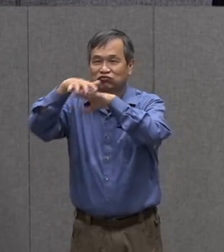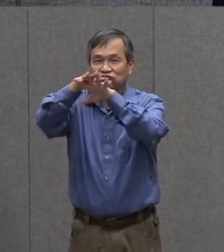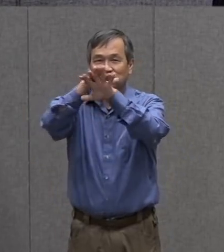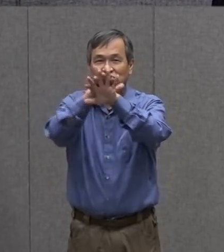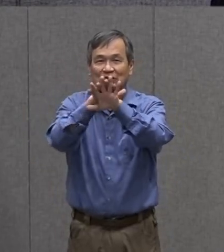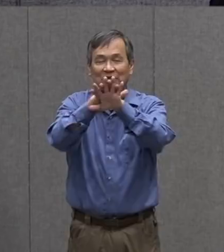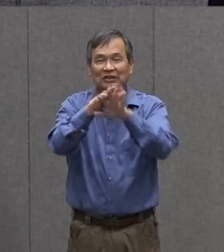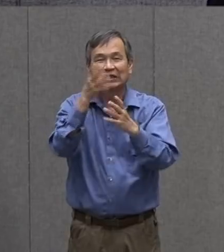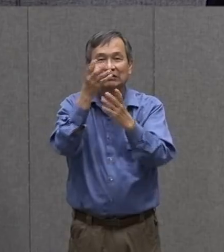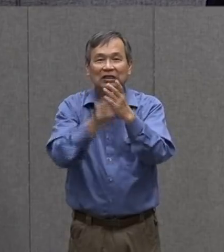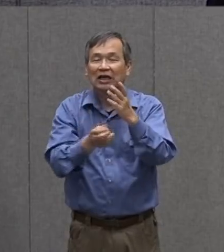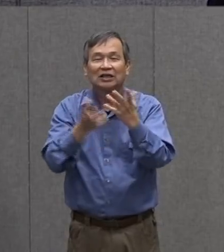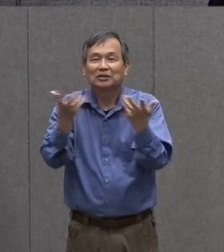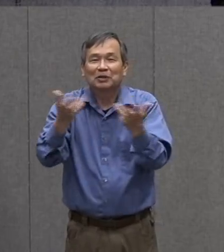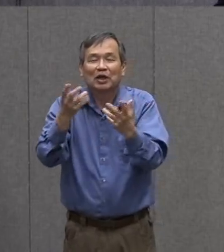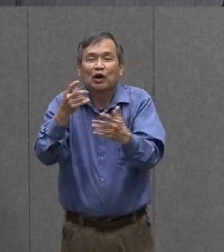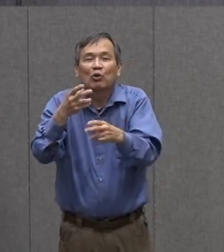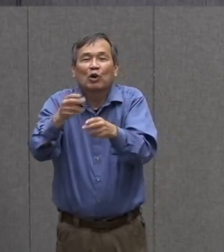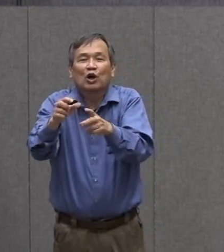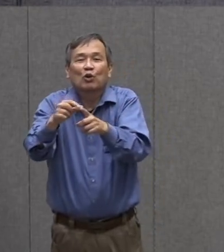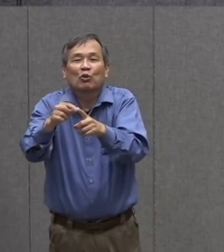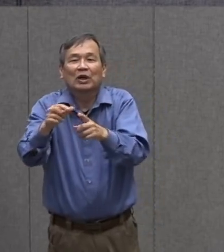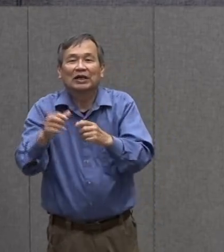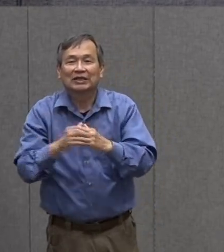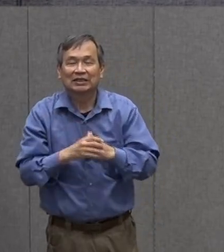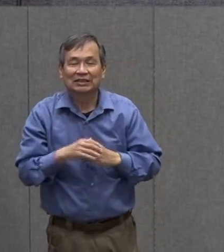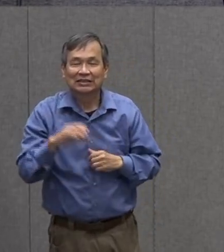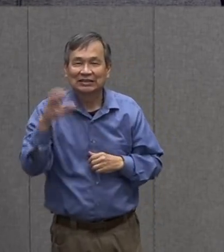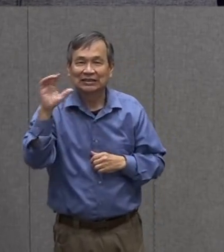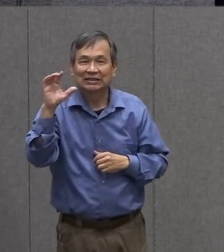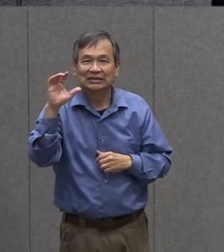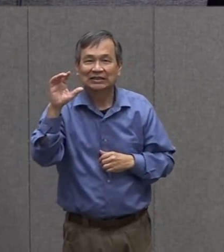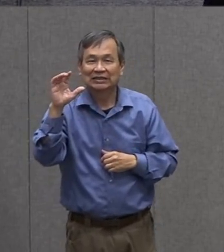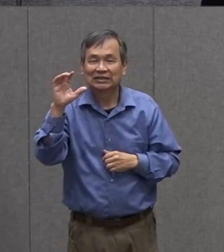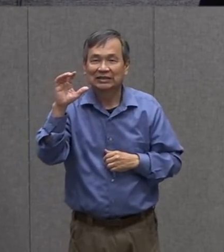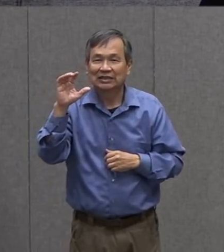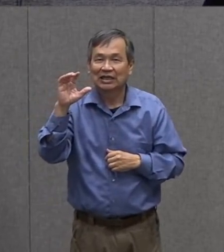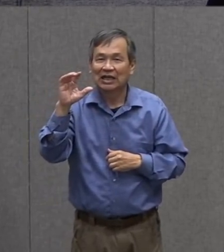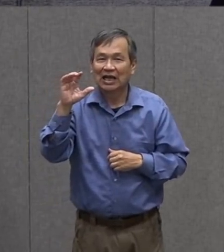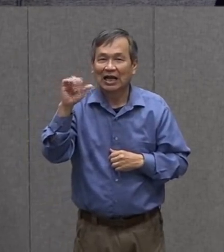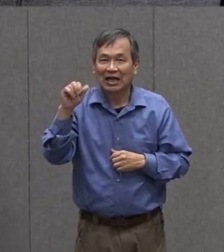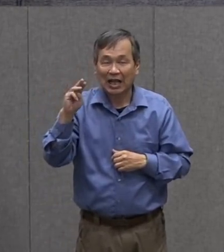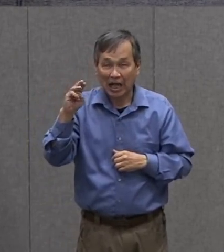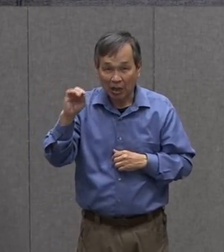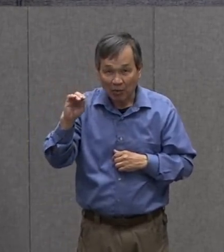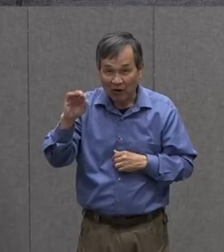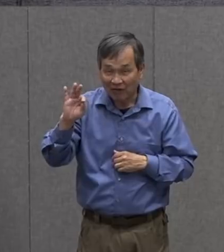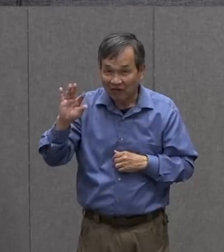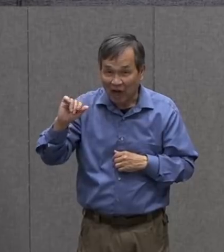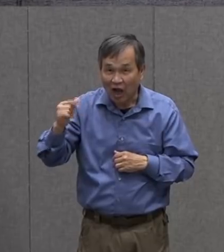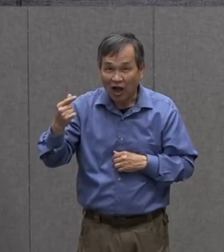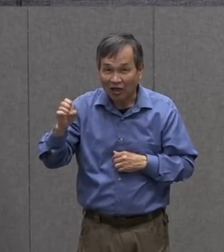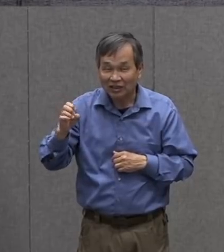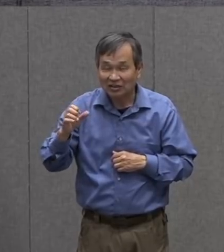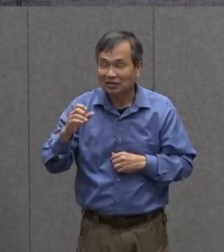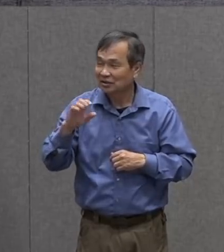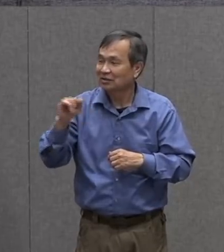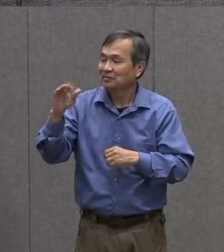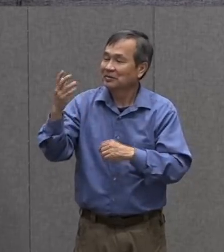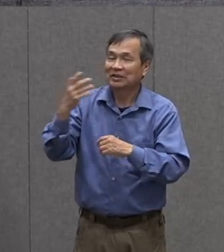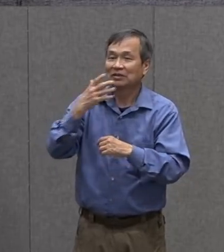is that word? Starts with a C. I see camouflage, camouflage.